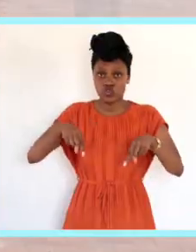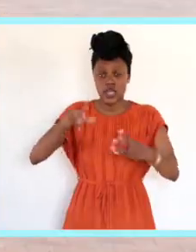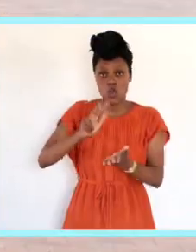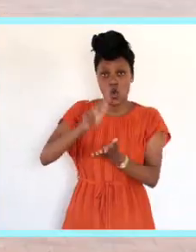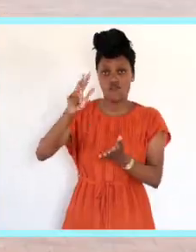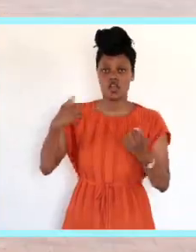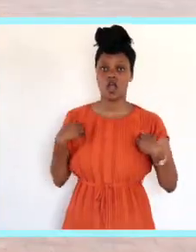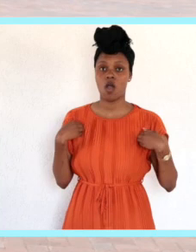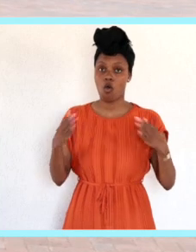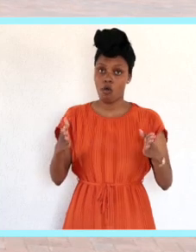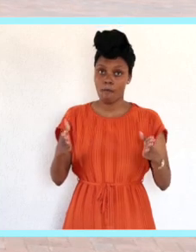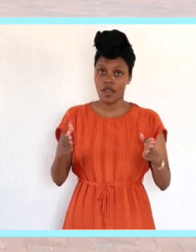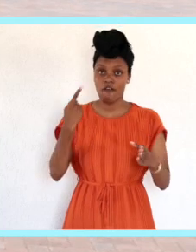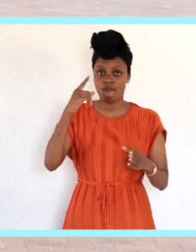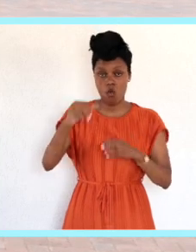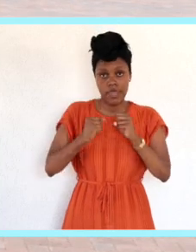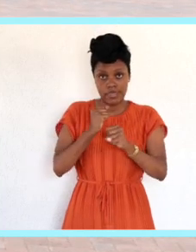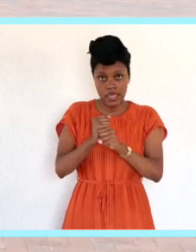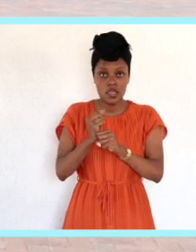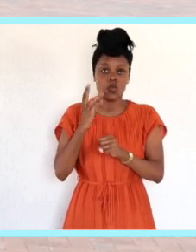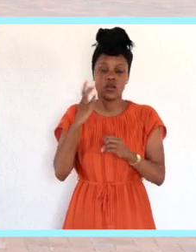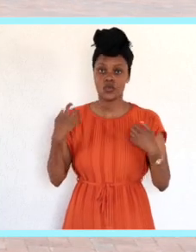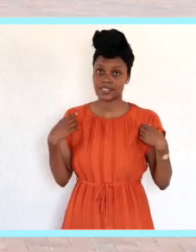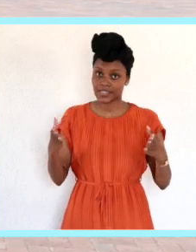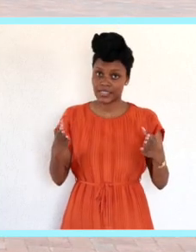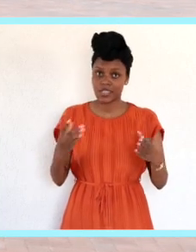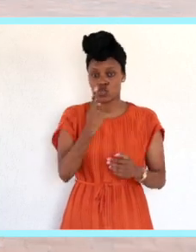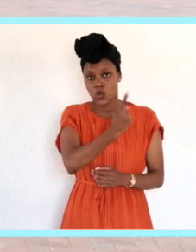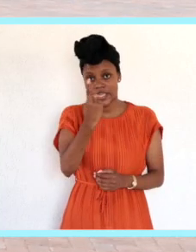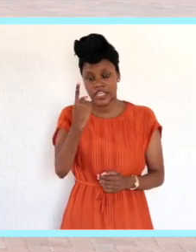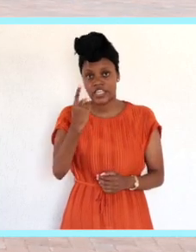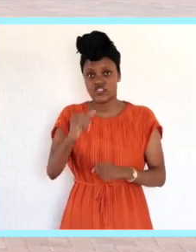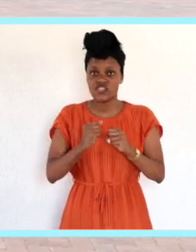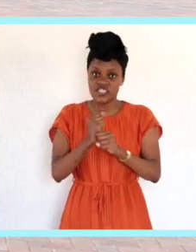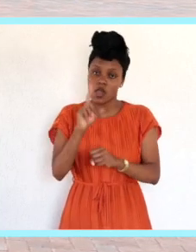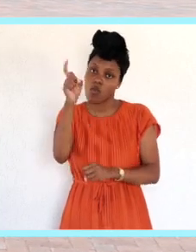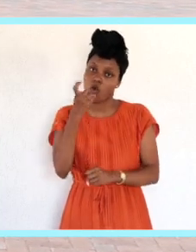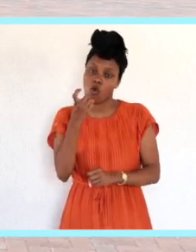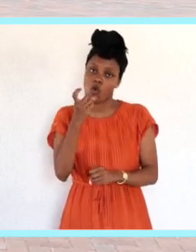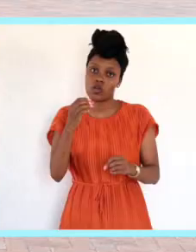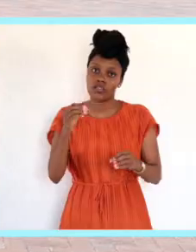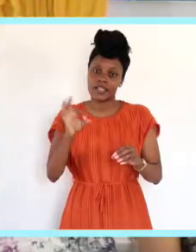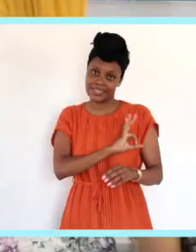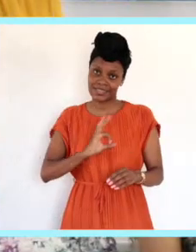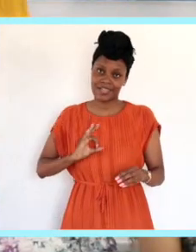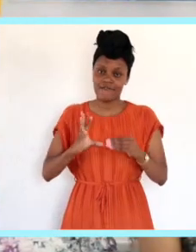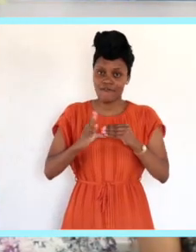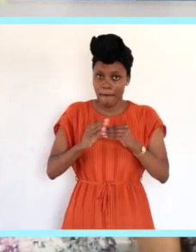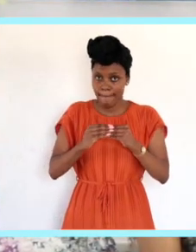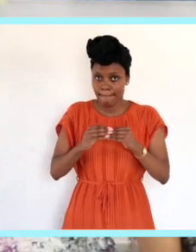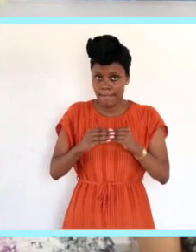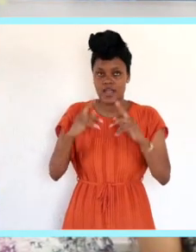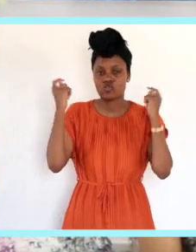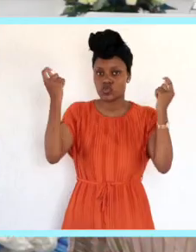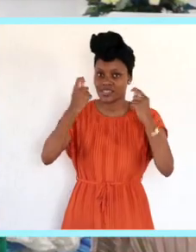Today is the official opening for the year that has just started. each and every year, we call all staff members into one room. We